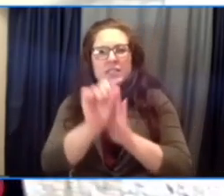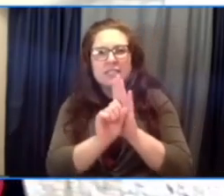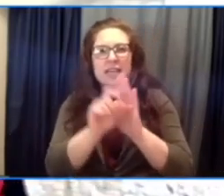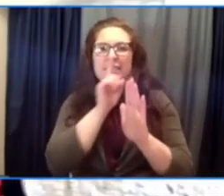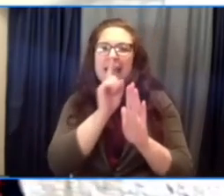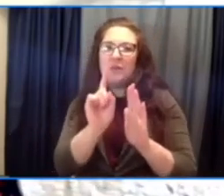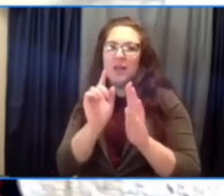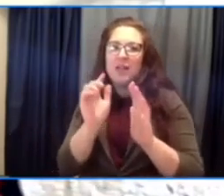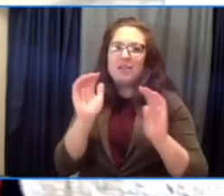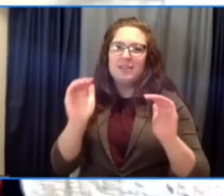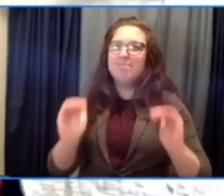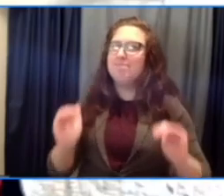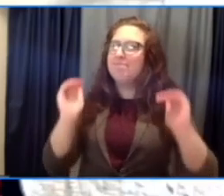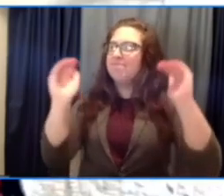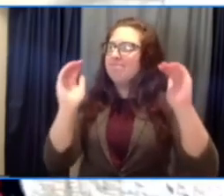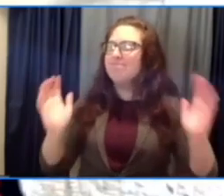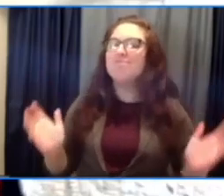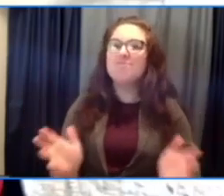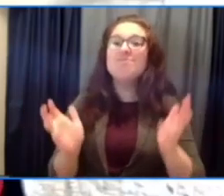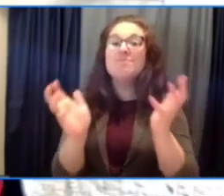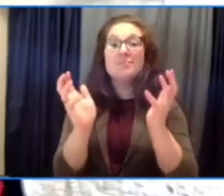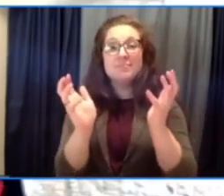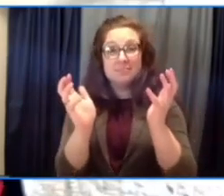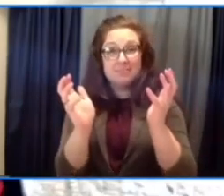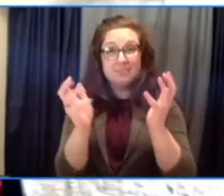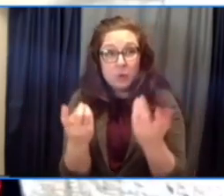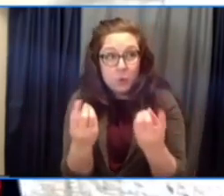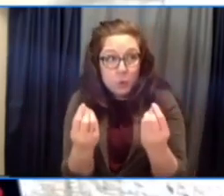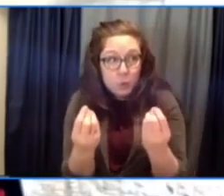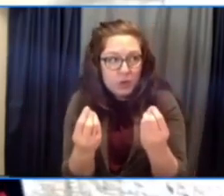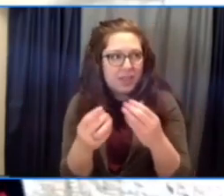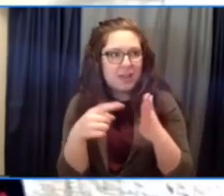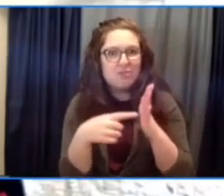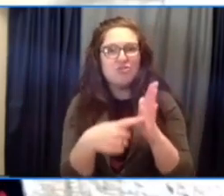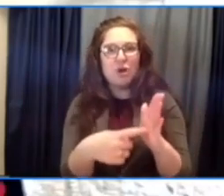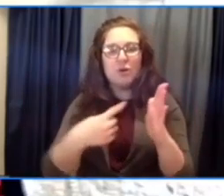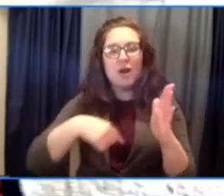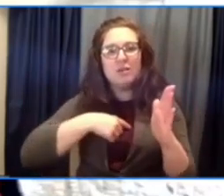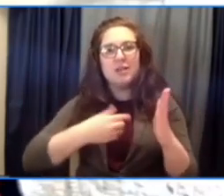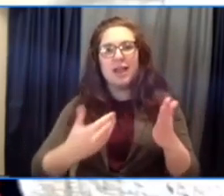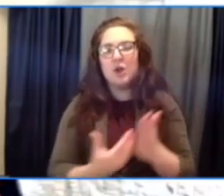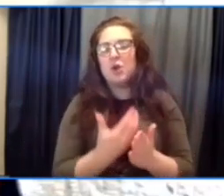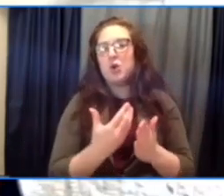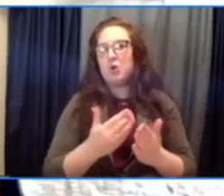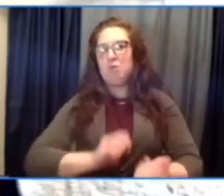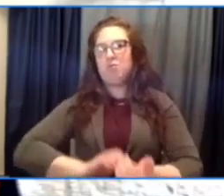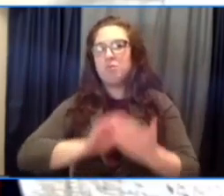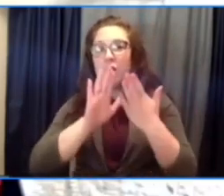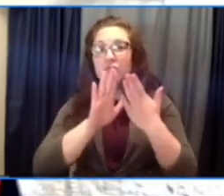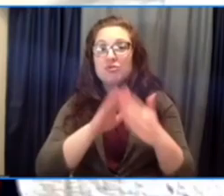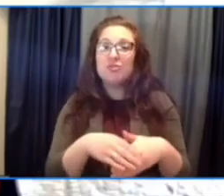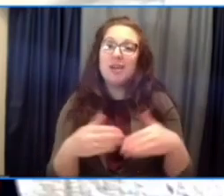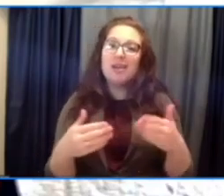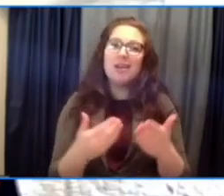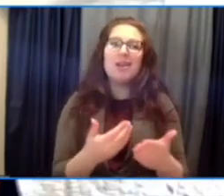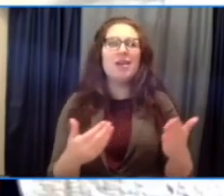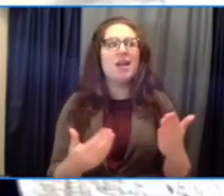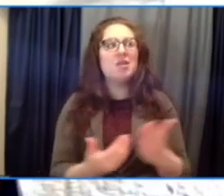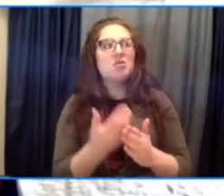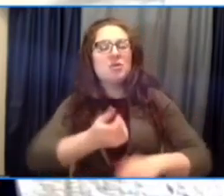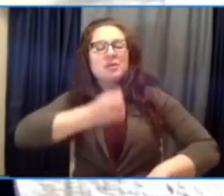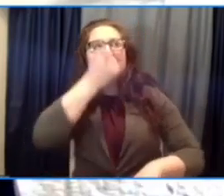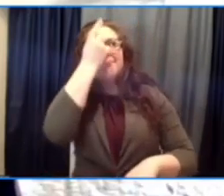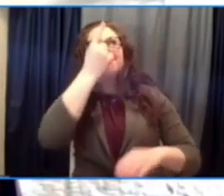leadership. What they actually did was show us a new way. They gave us a gift, a new understanding of what was needed to win,